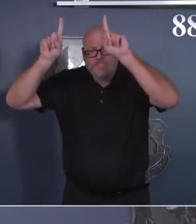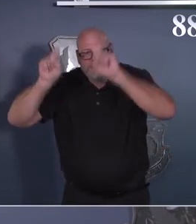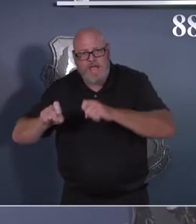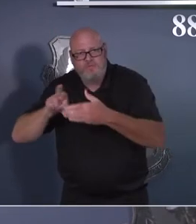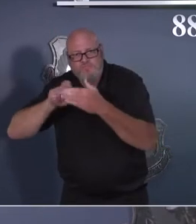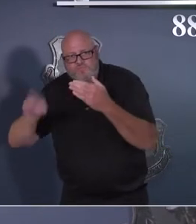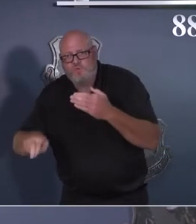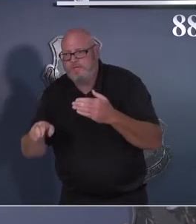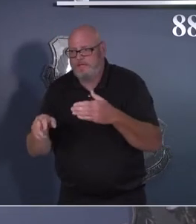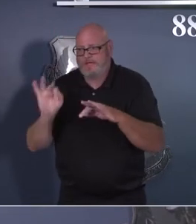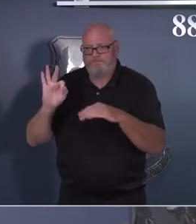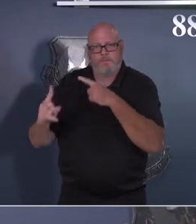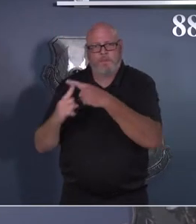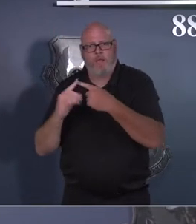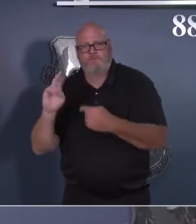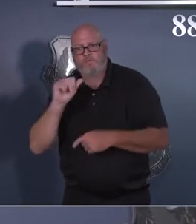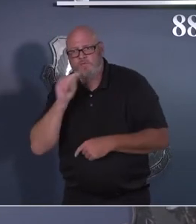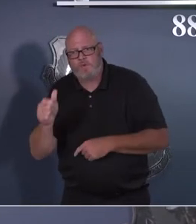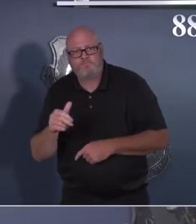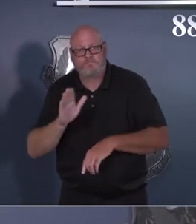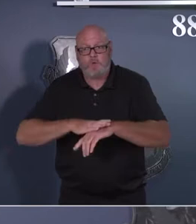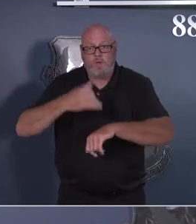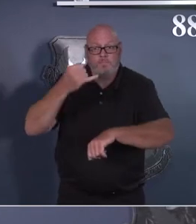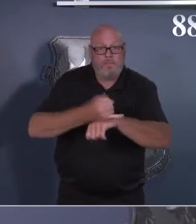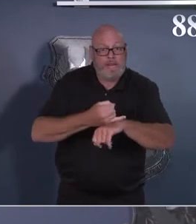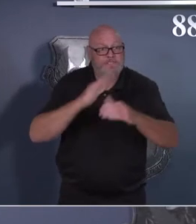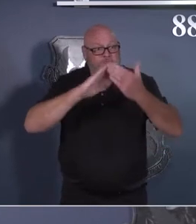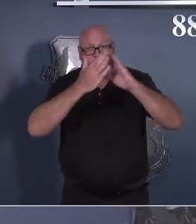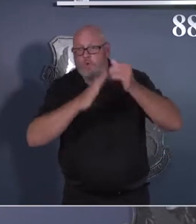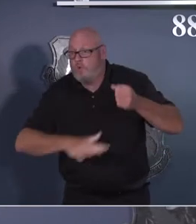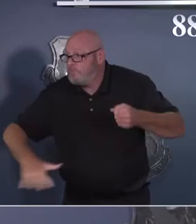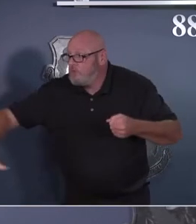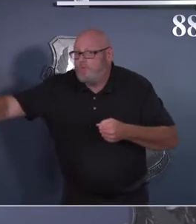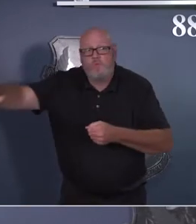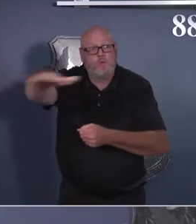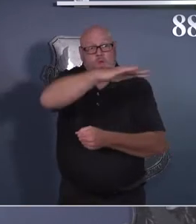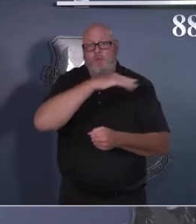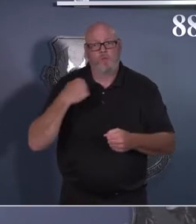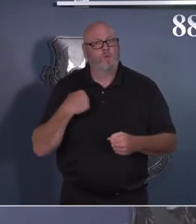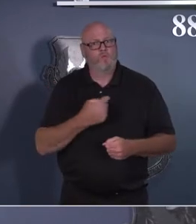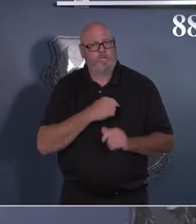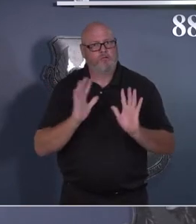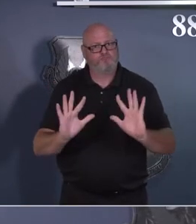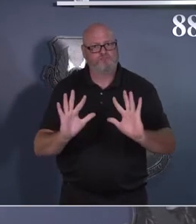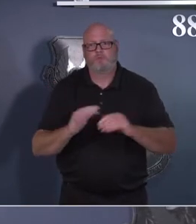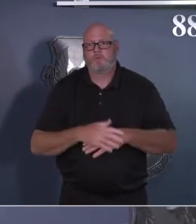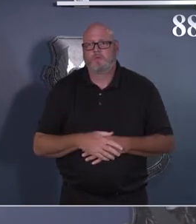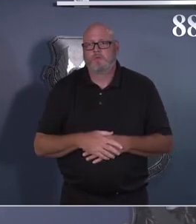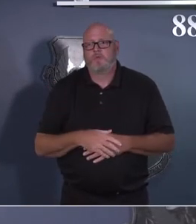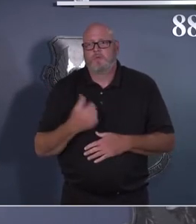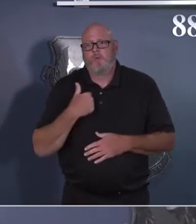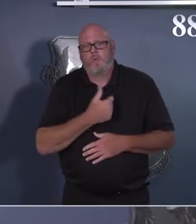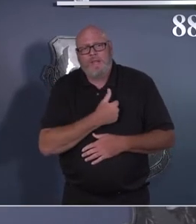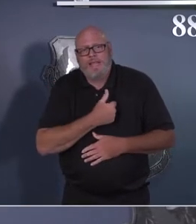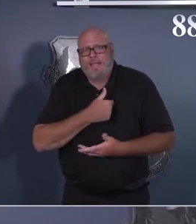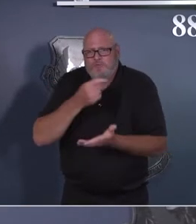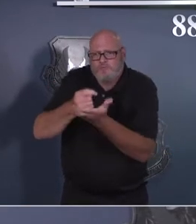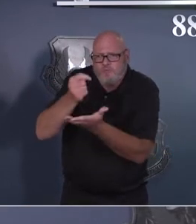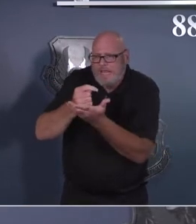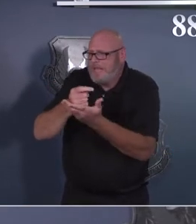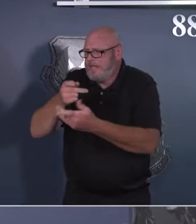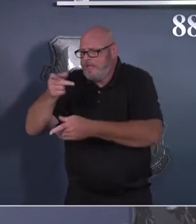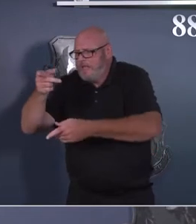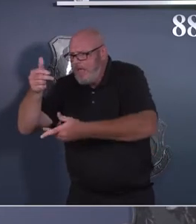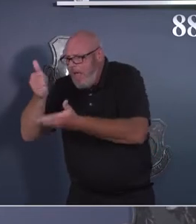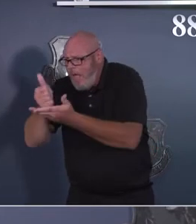We have the ability to treat. We've learned a lot more about this virus. We have the ability to prevent as we work through our proven mitigating